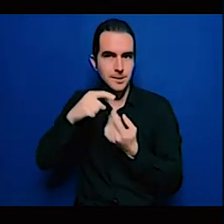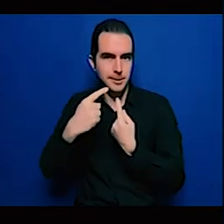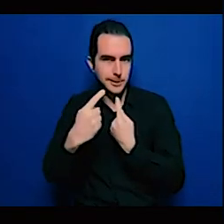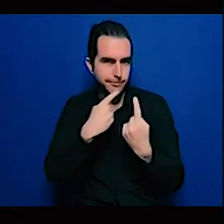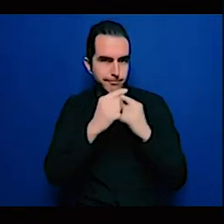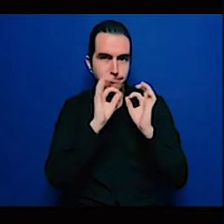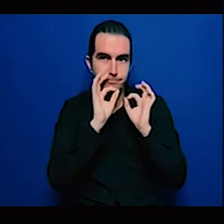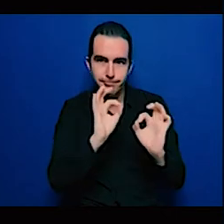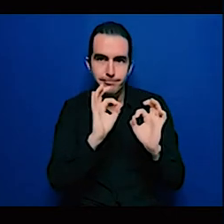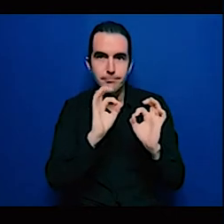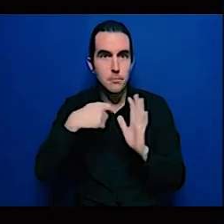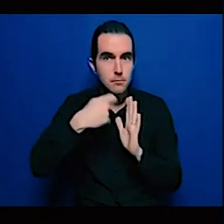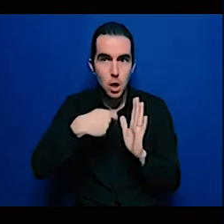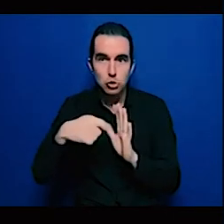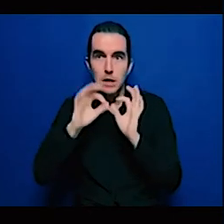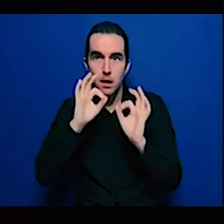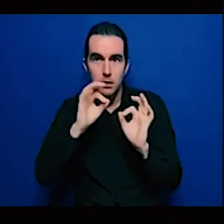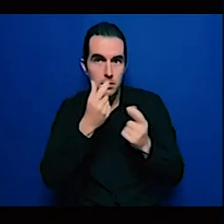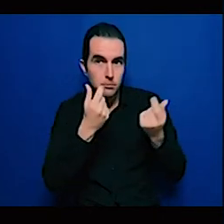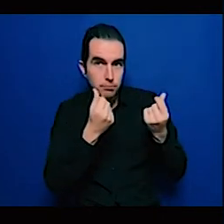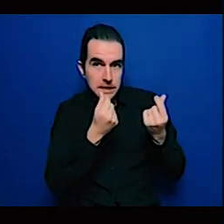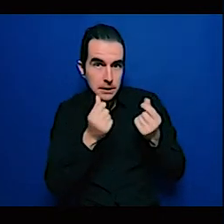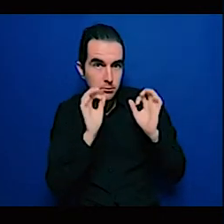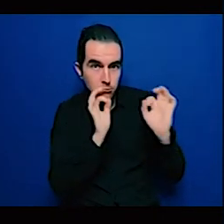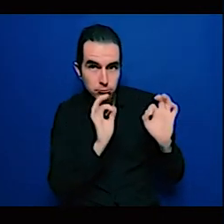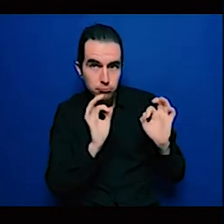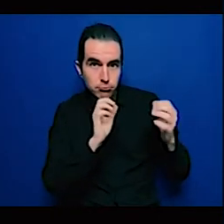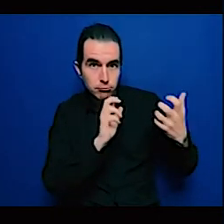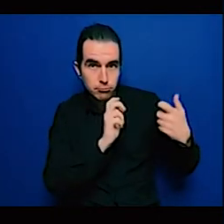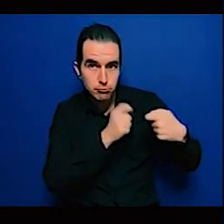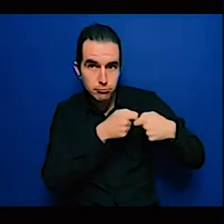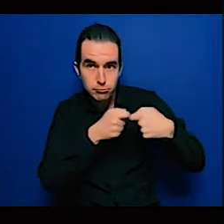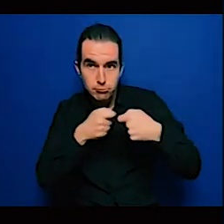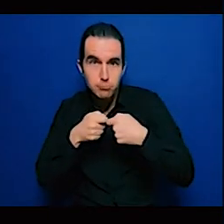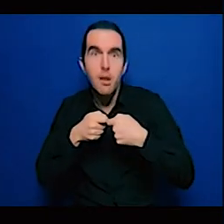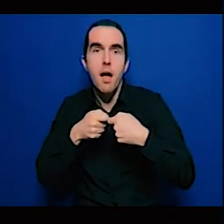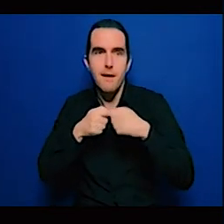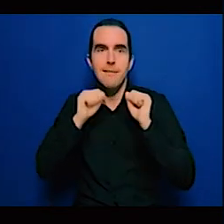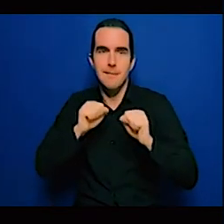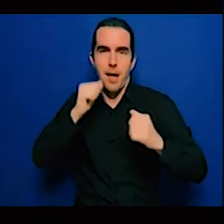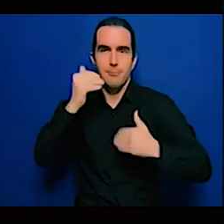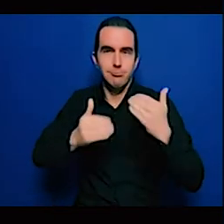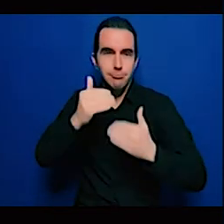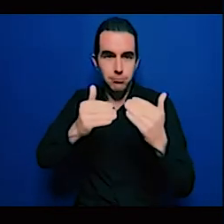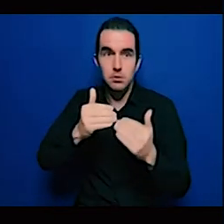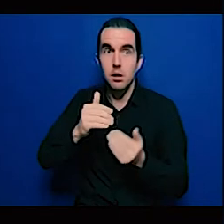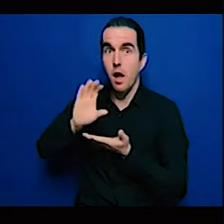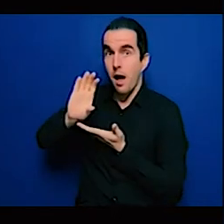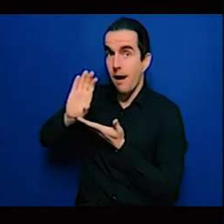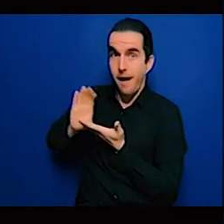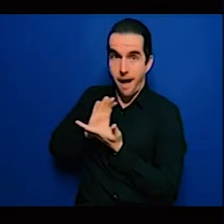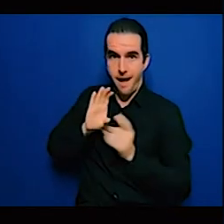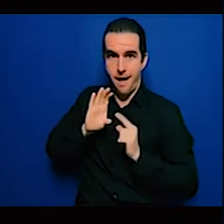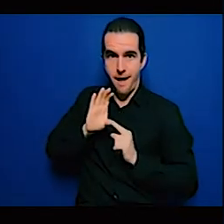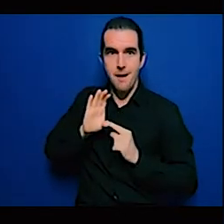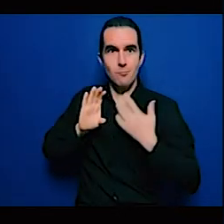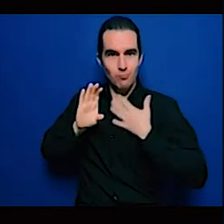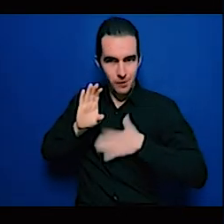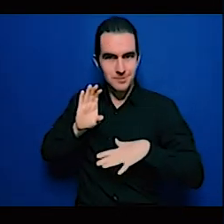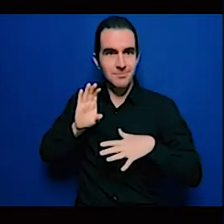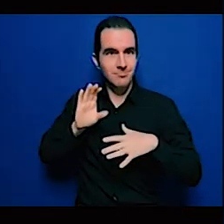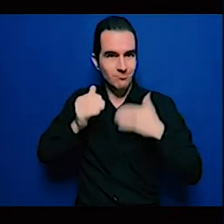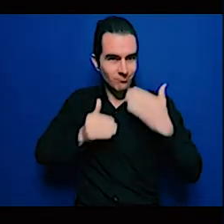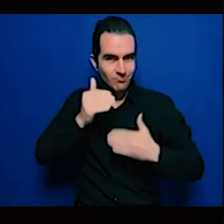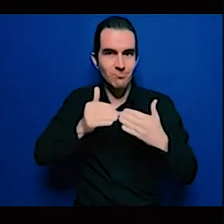from our ground experience, we realized that the difficulties are increasing from